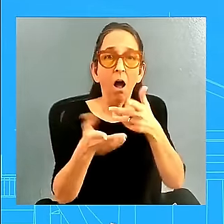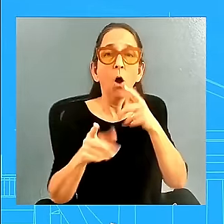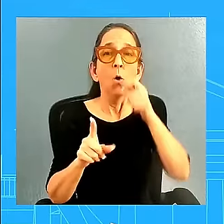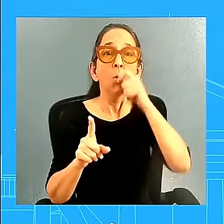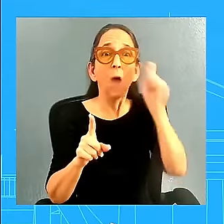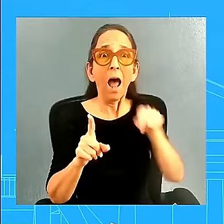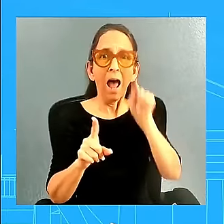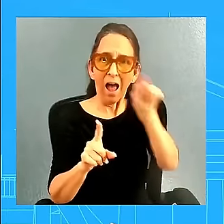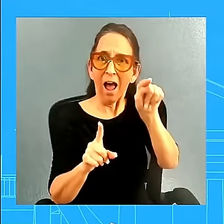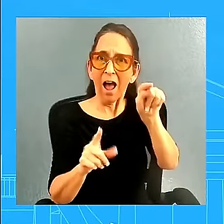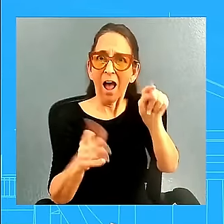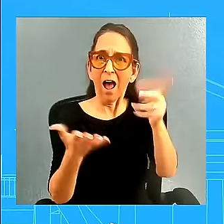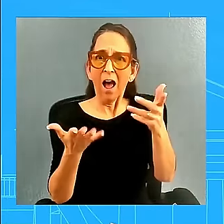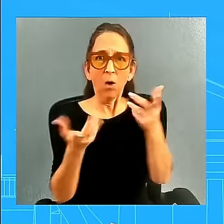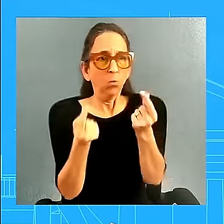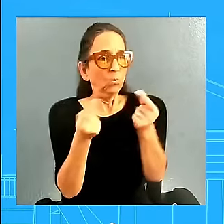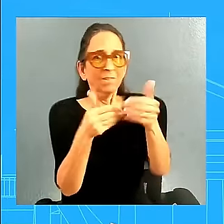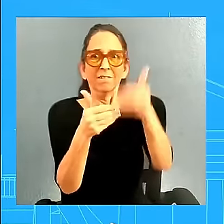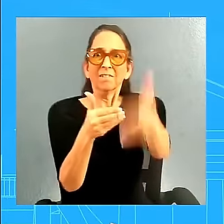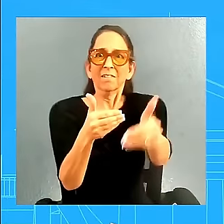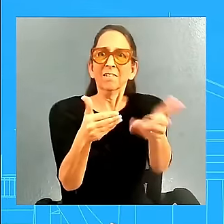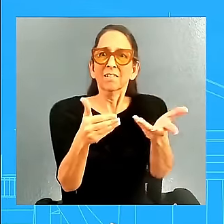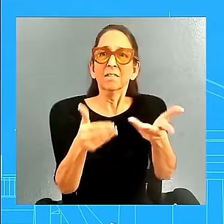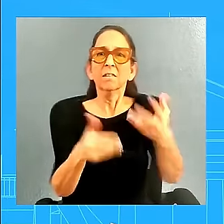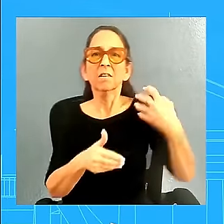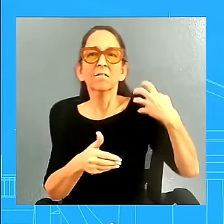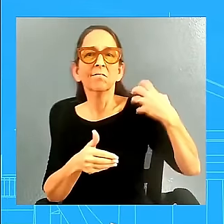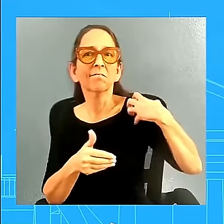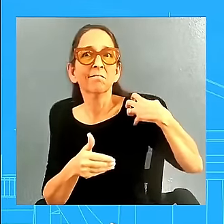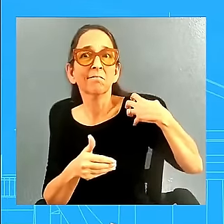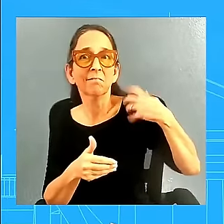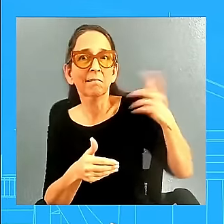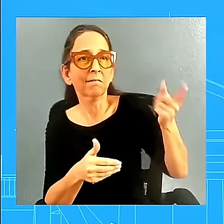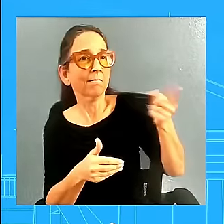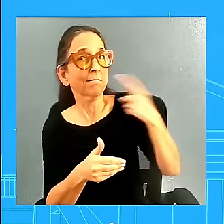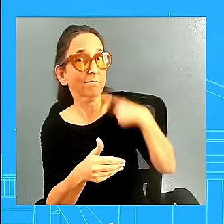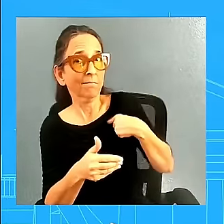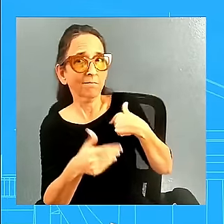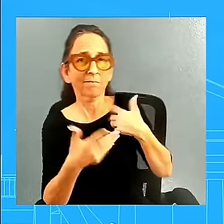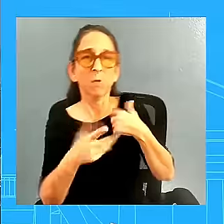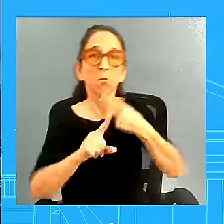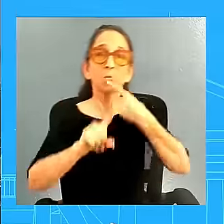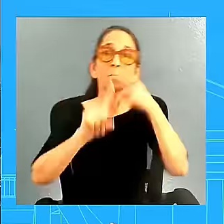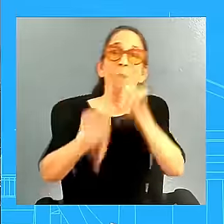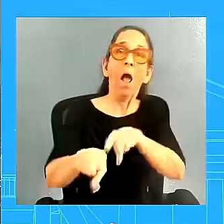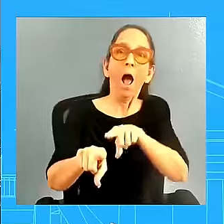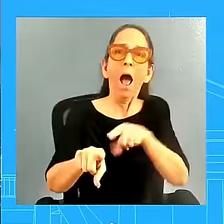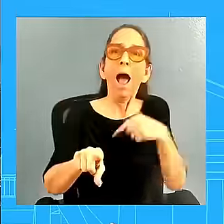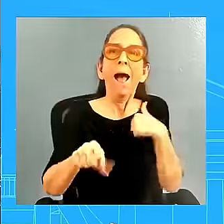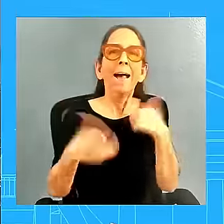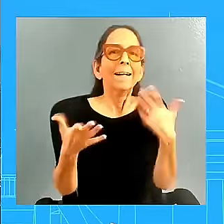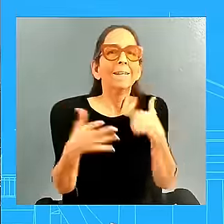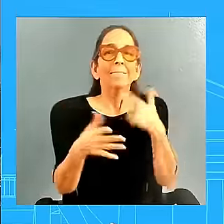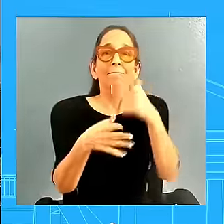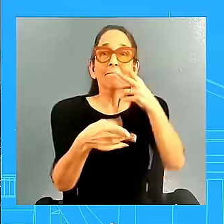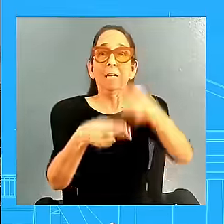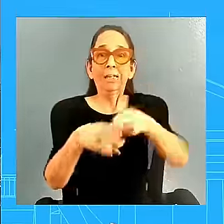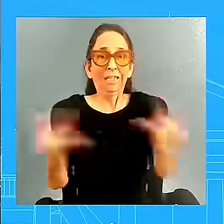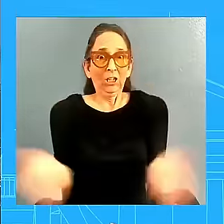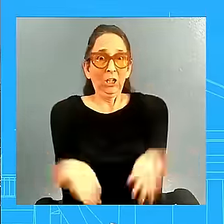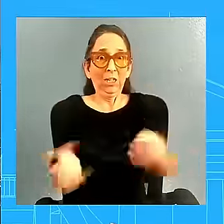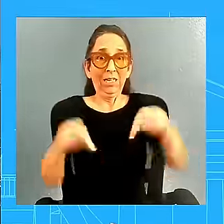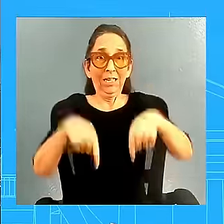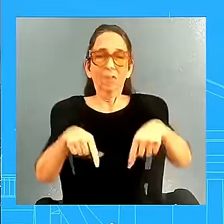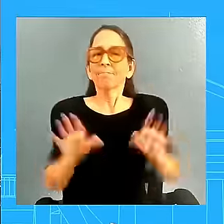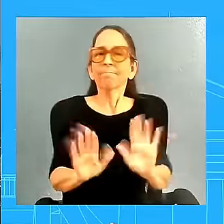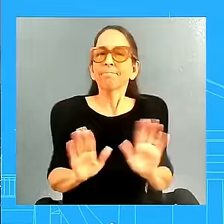our response to the chairman, I'll let that stand in legislative channels. Last quick one. Your colleague said that the State Department